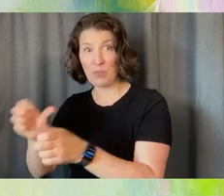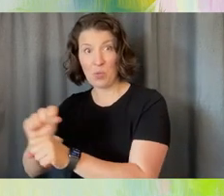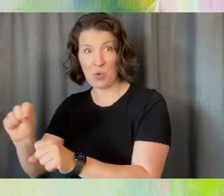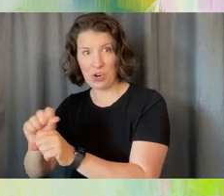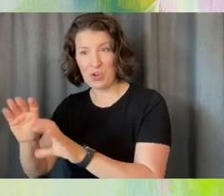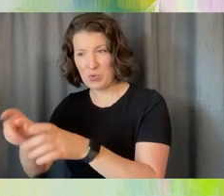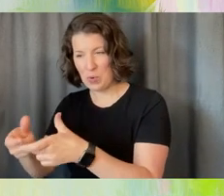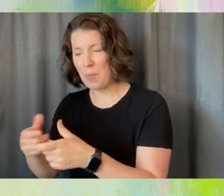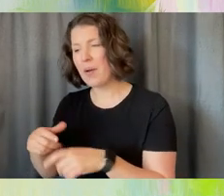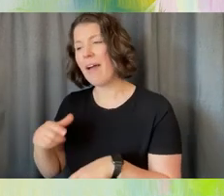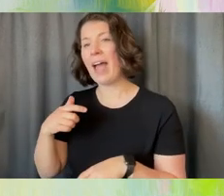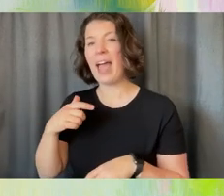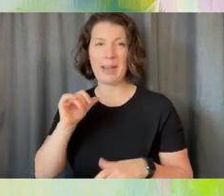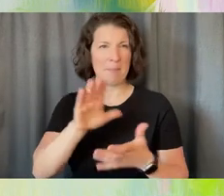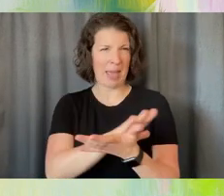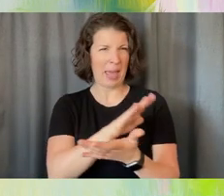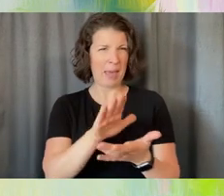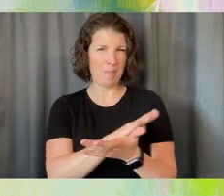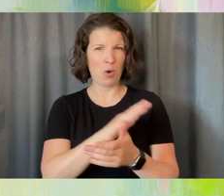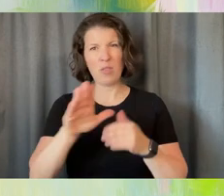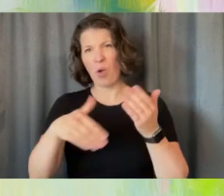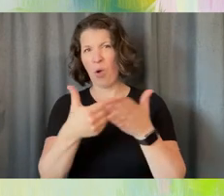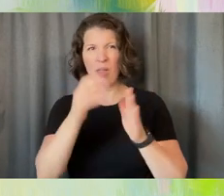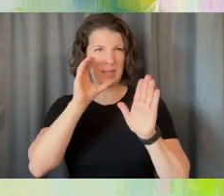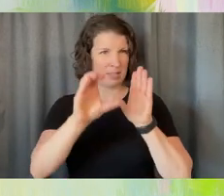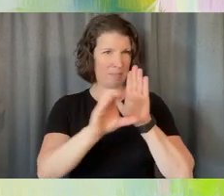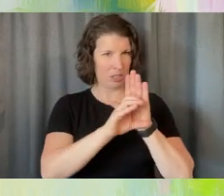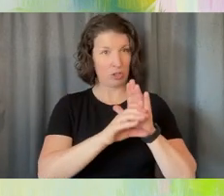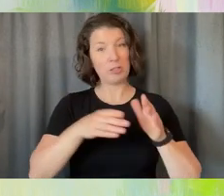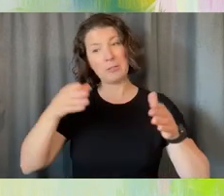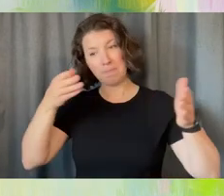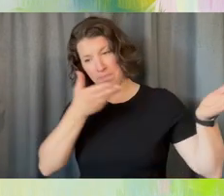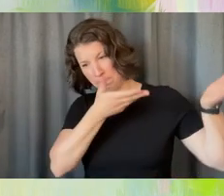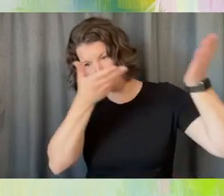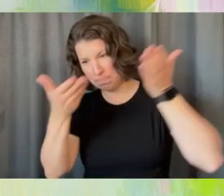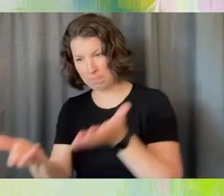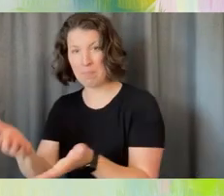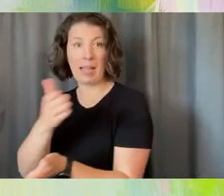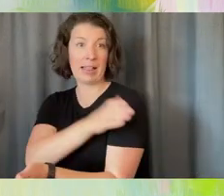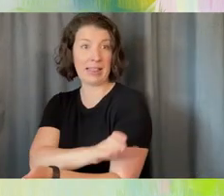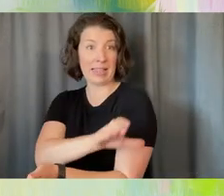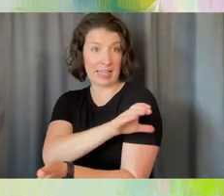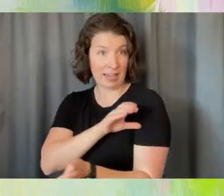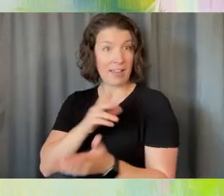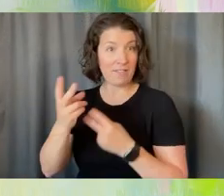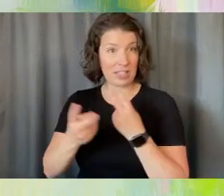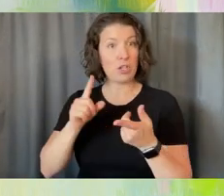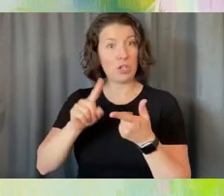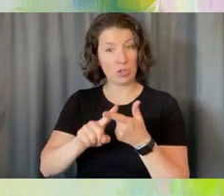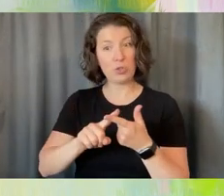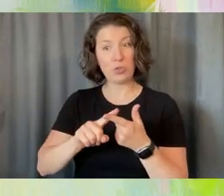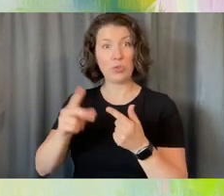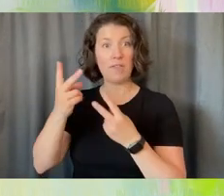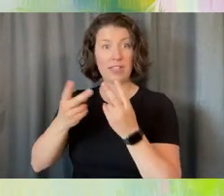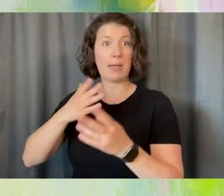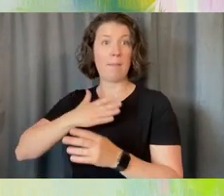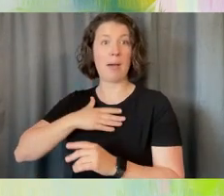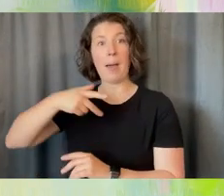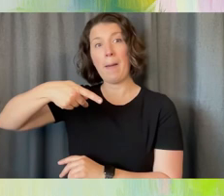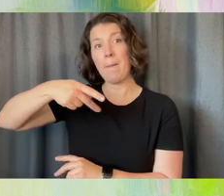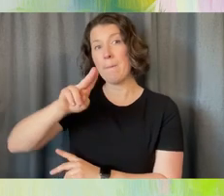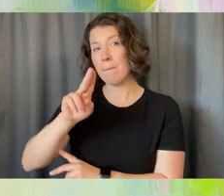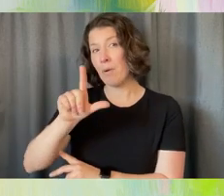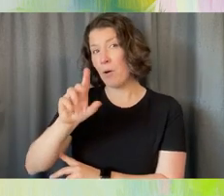piece of paper with all of these pictures on it into my clinic visit to see my pulmonologist. And I asked him to